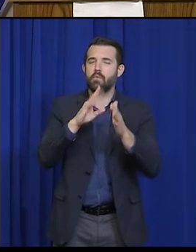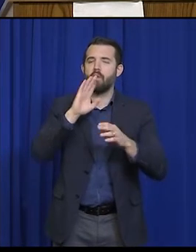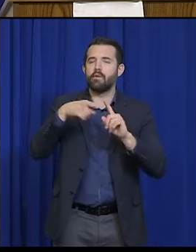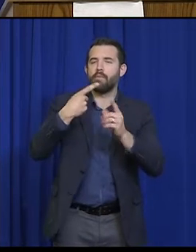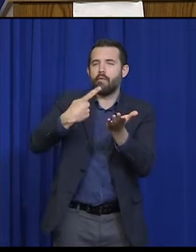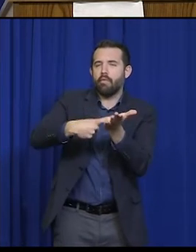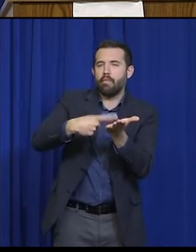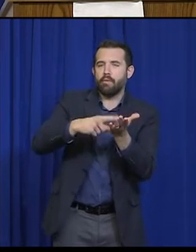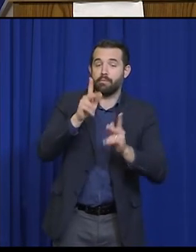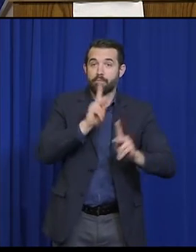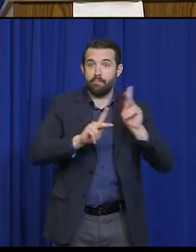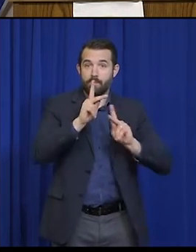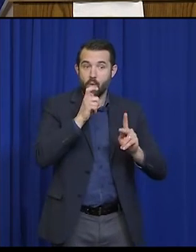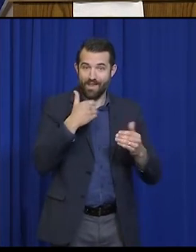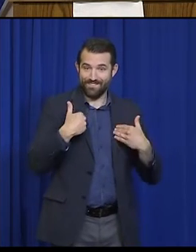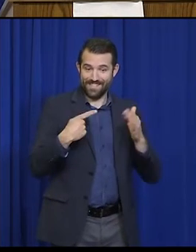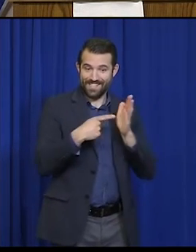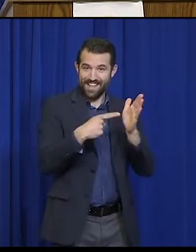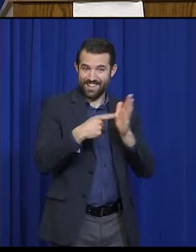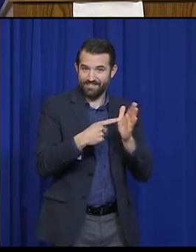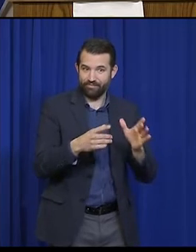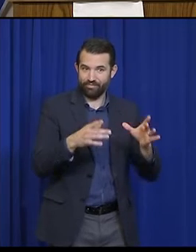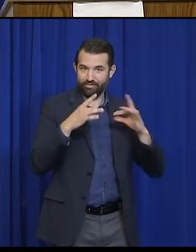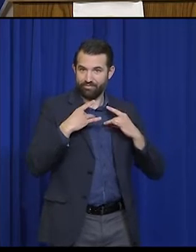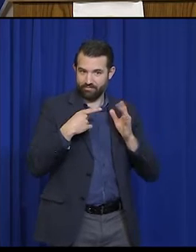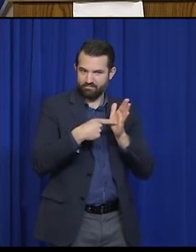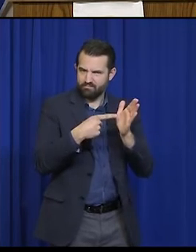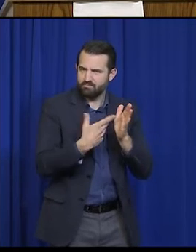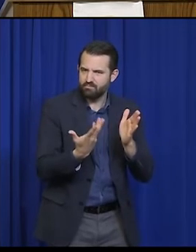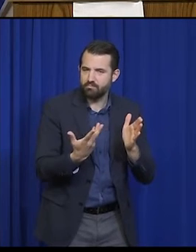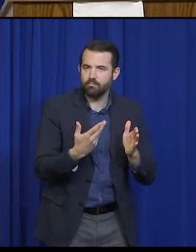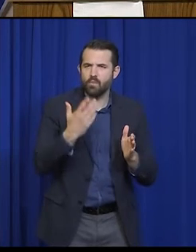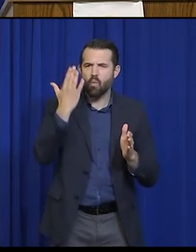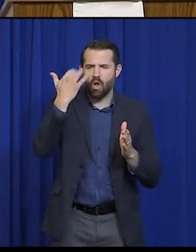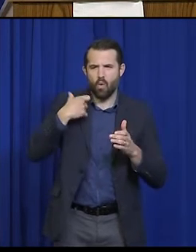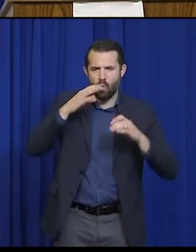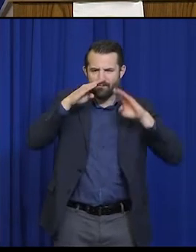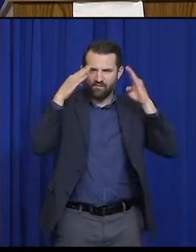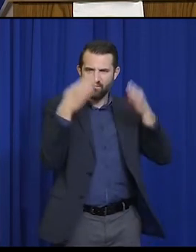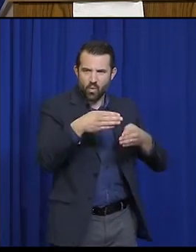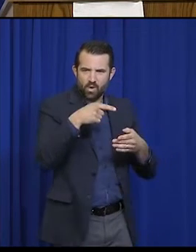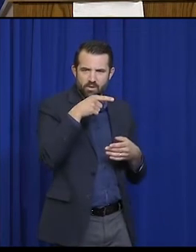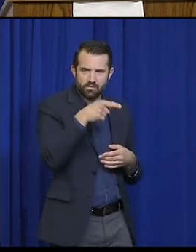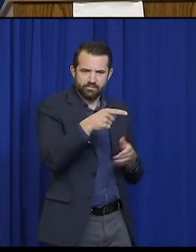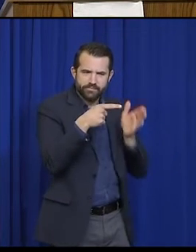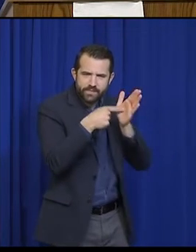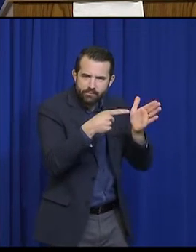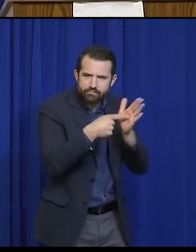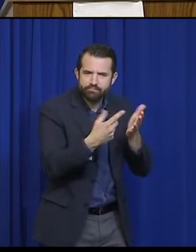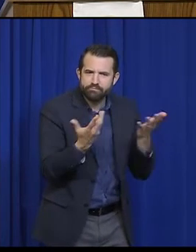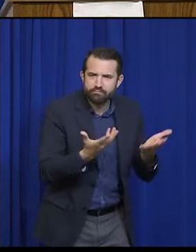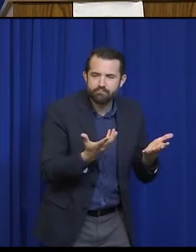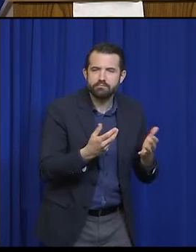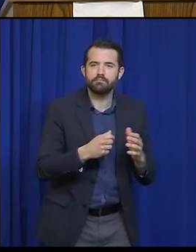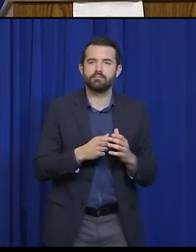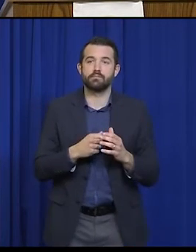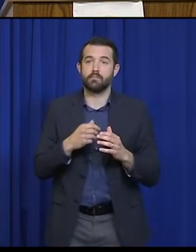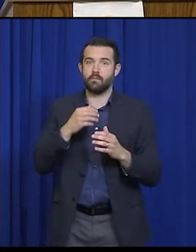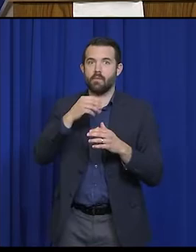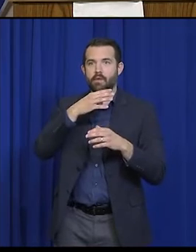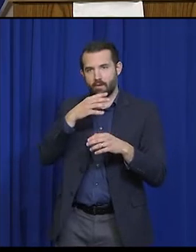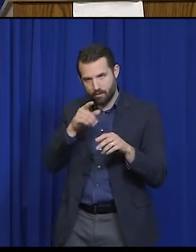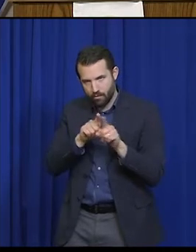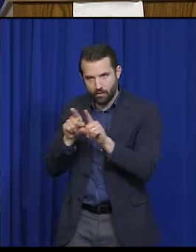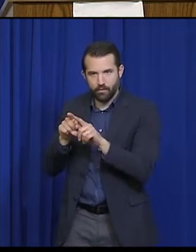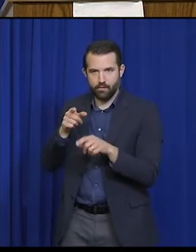The purpose of taking a hard look at symptoms as opposed to confirmed cases. The reason we look at symptoms